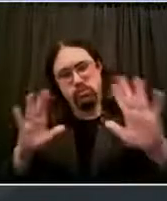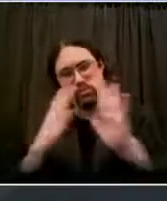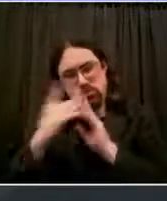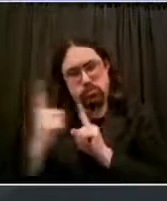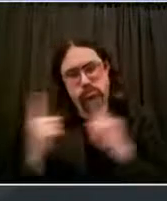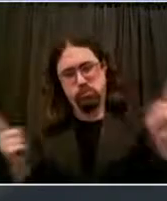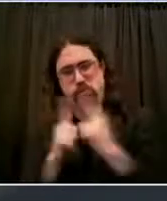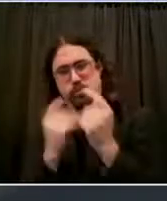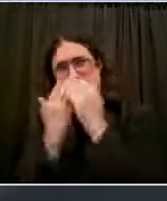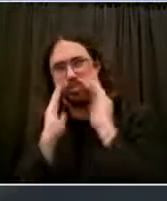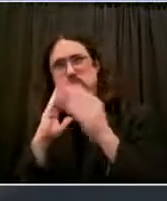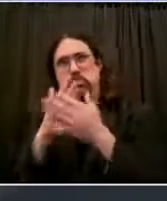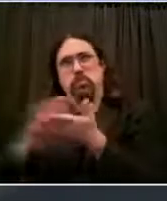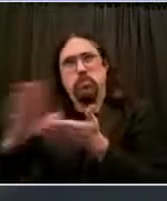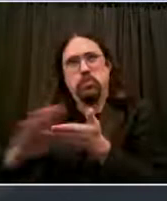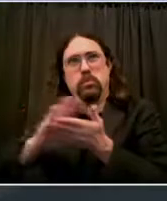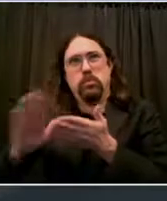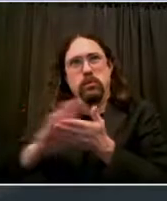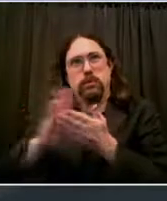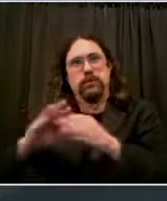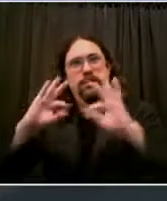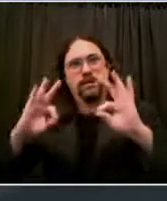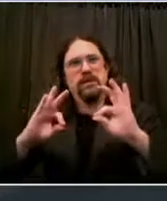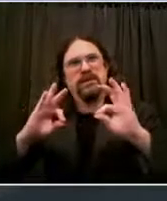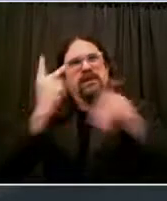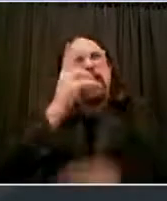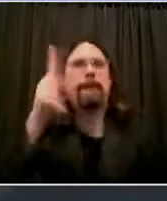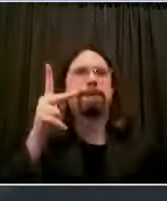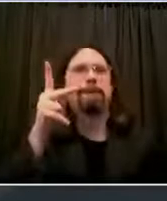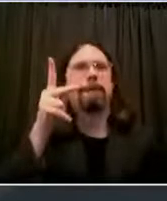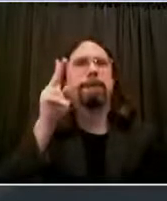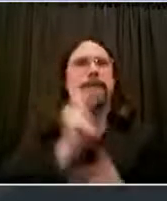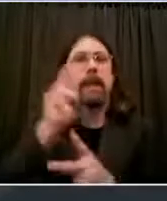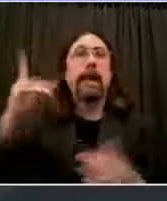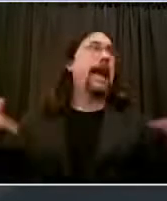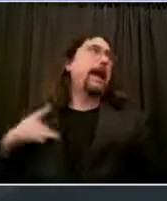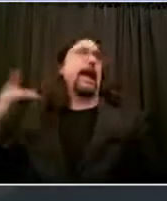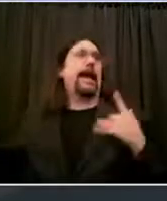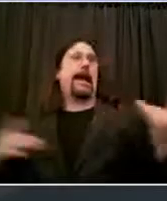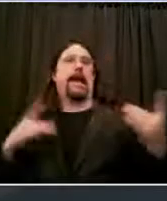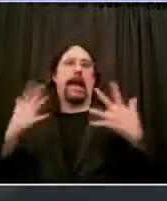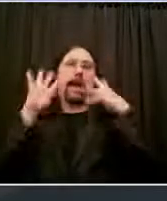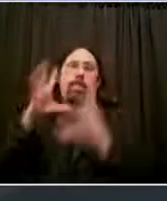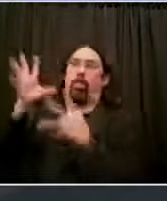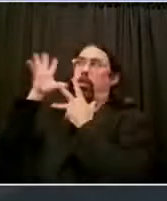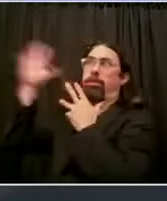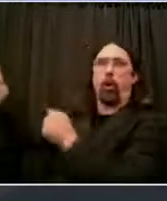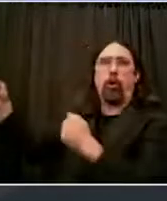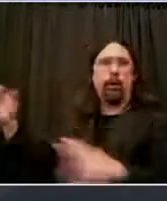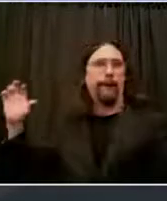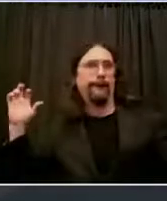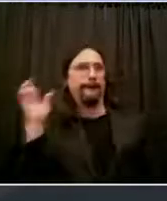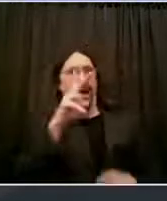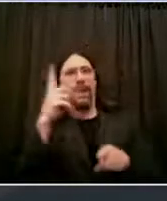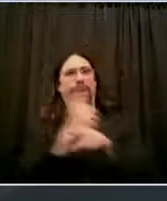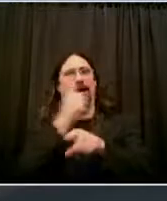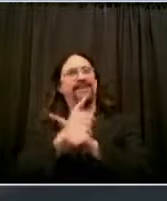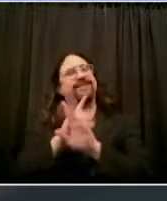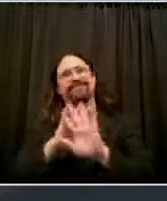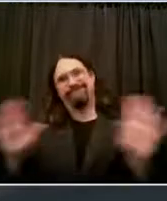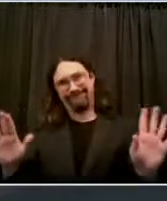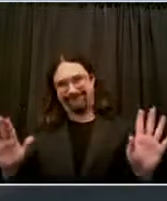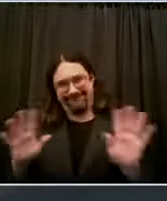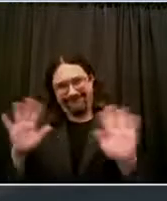Everybody, work together. Work with the Test and Trace Corps. Work with your neighbors. Every time you keep that face mask on, every time